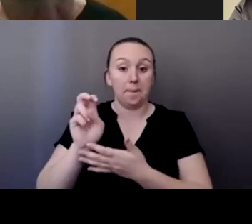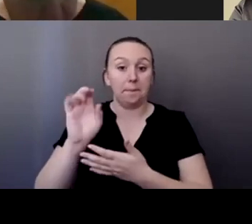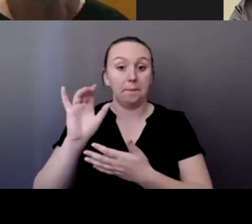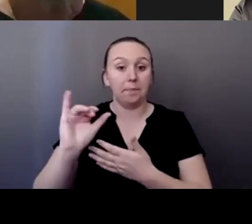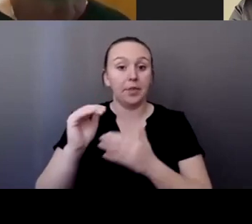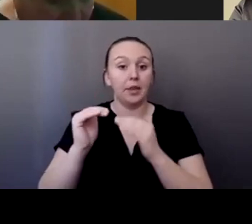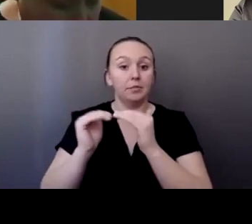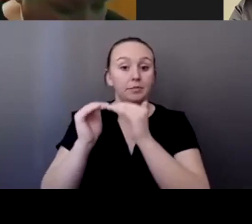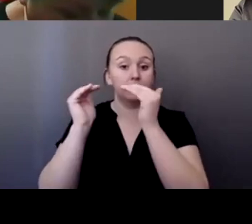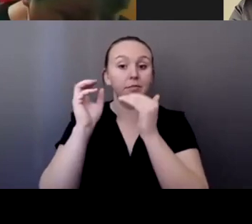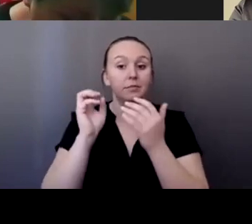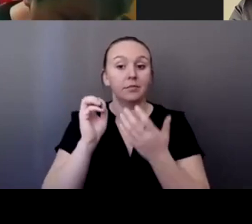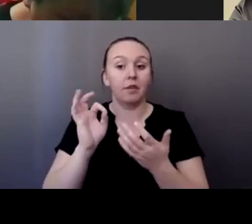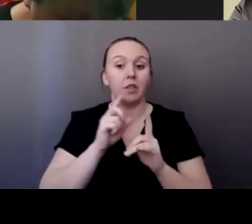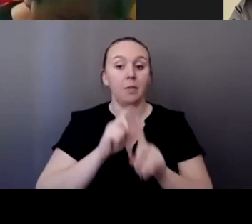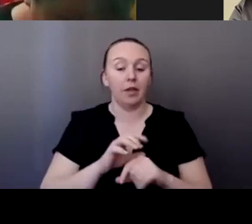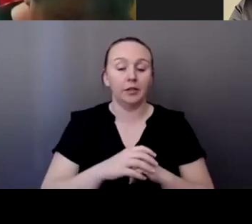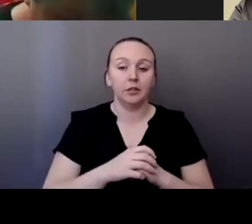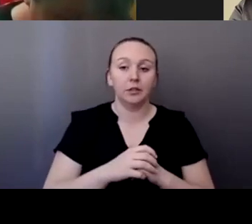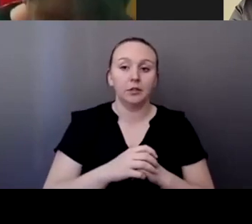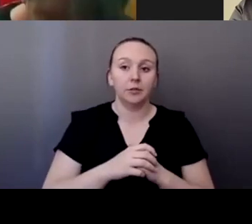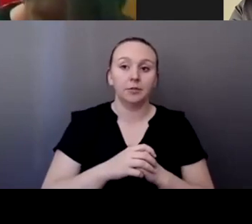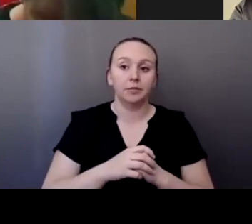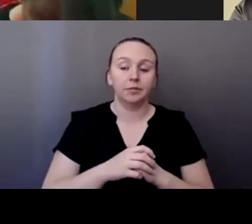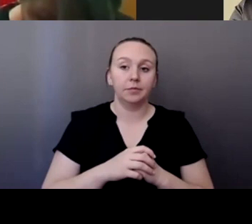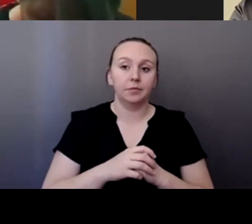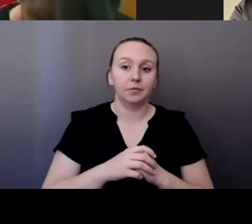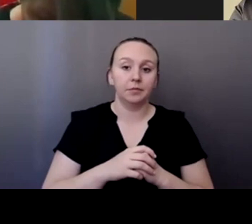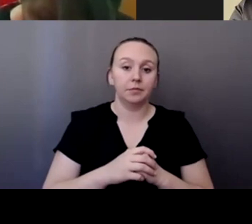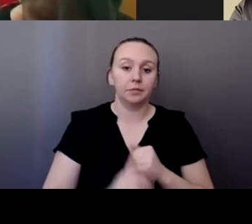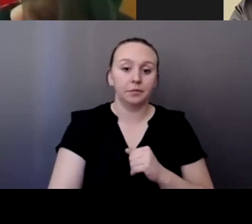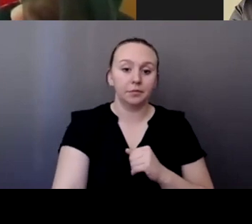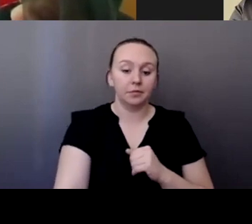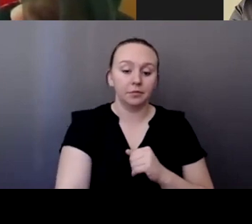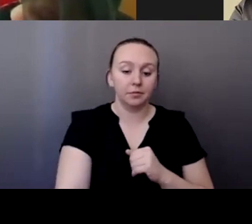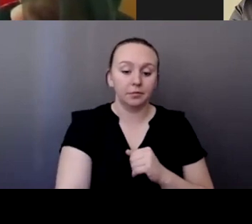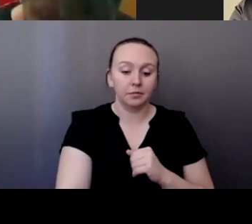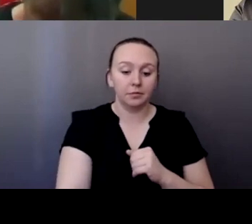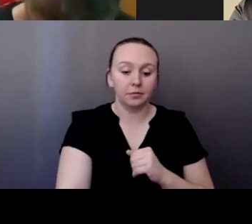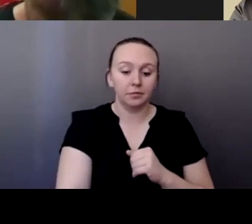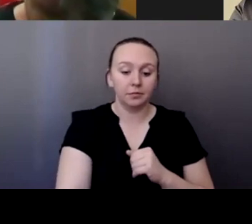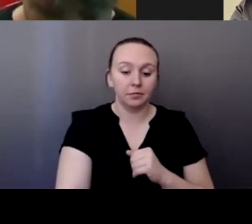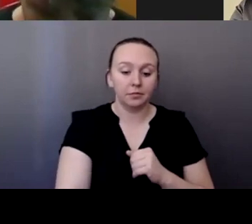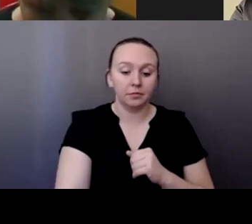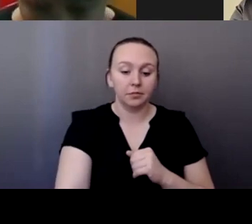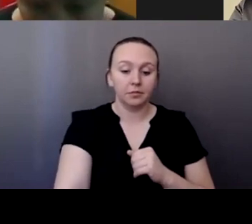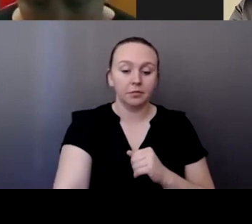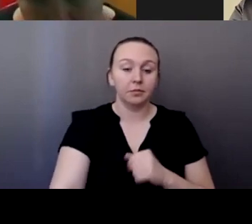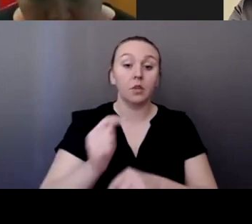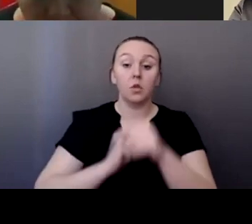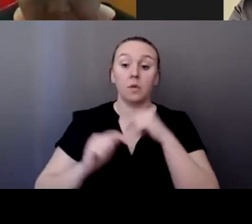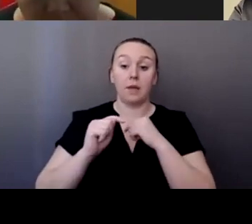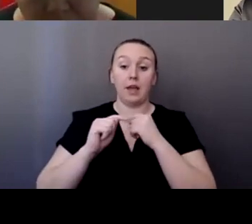and, um, going back to, uh, us being successful, finding